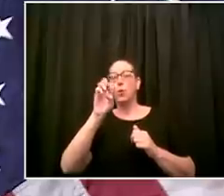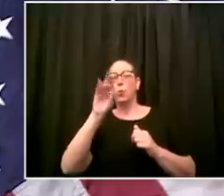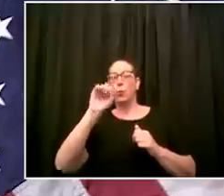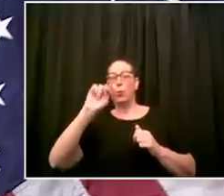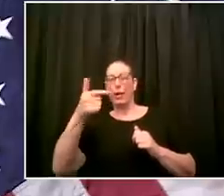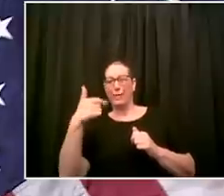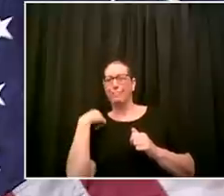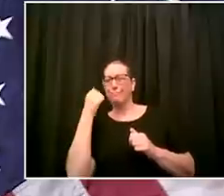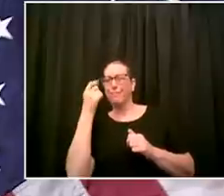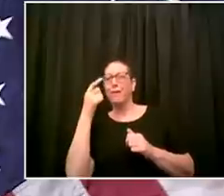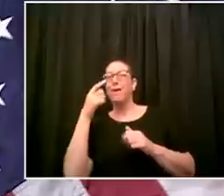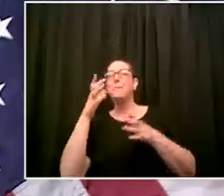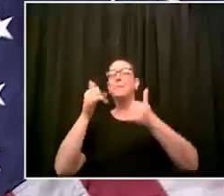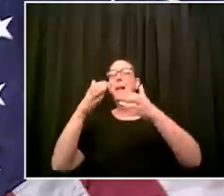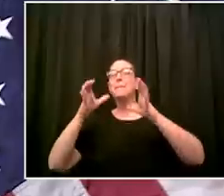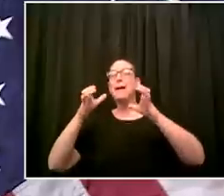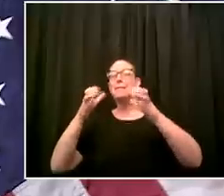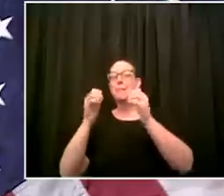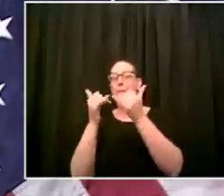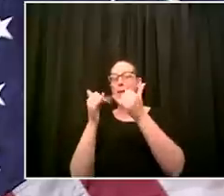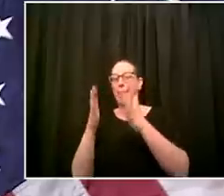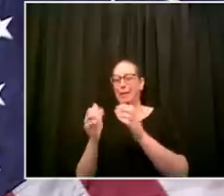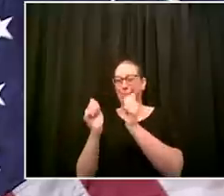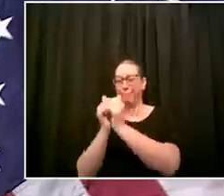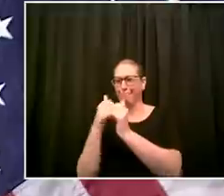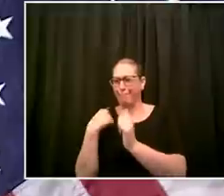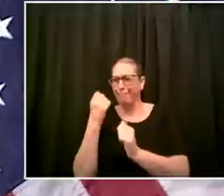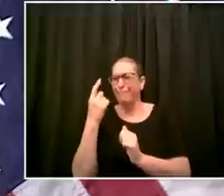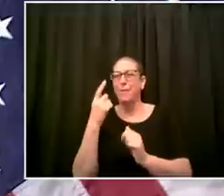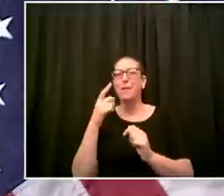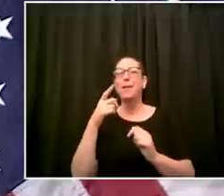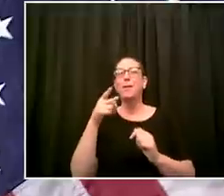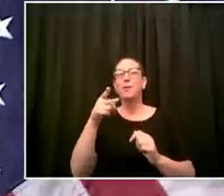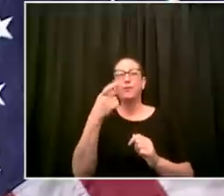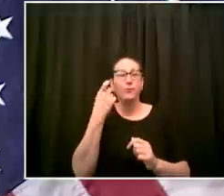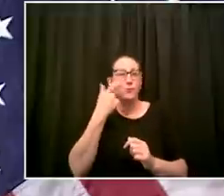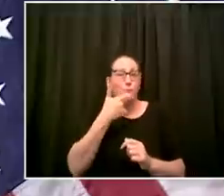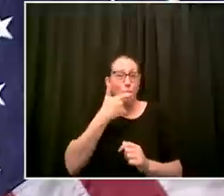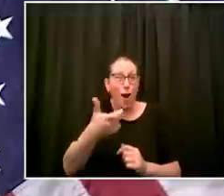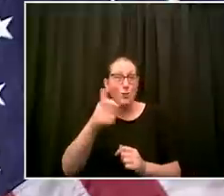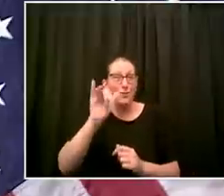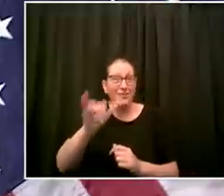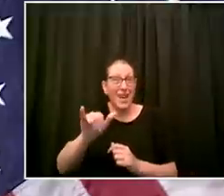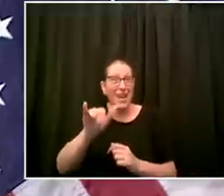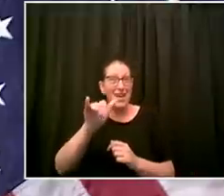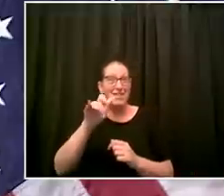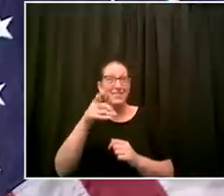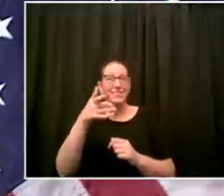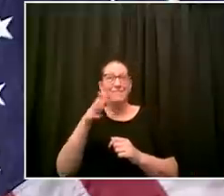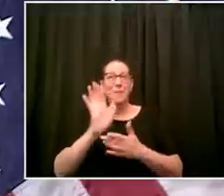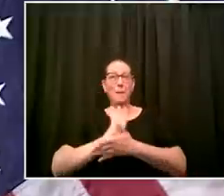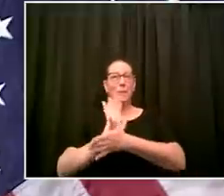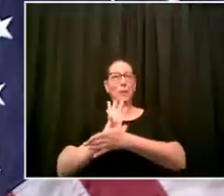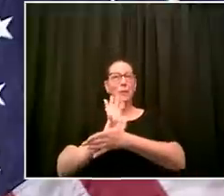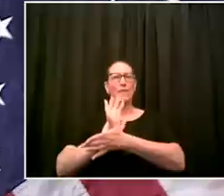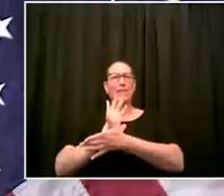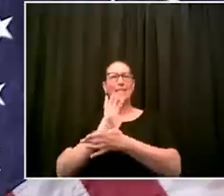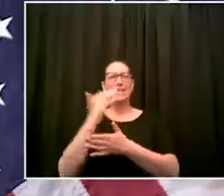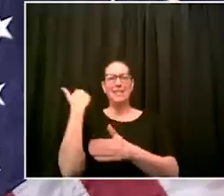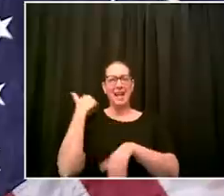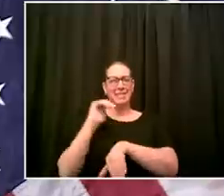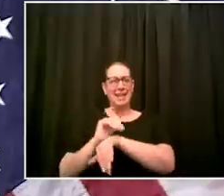definitely my ego has never recovered since but the uh and he's an amazing player an amazing person